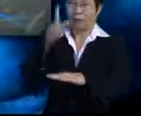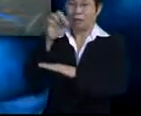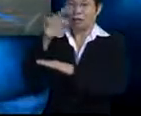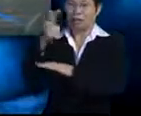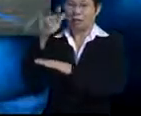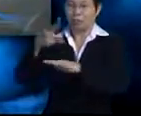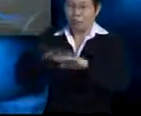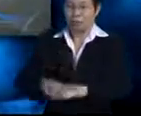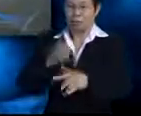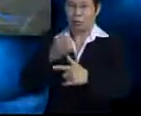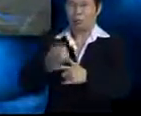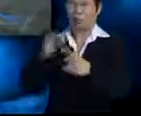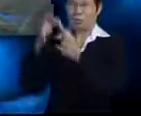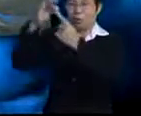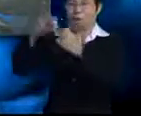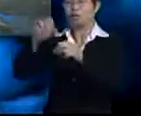structures.